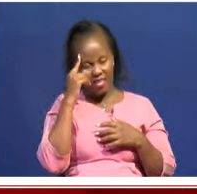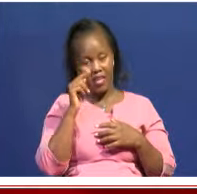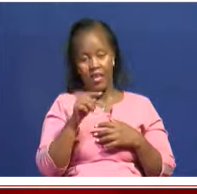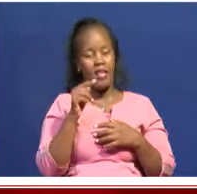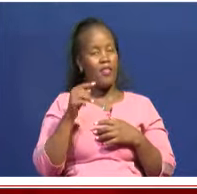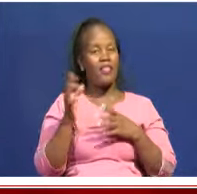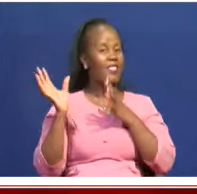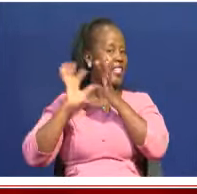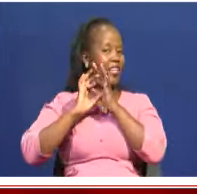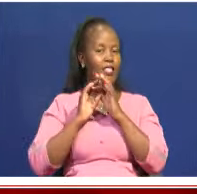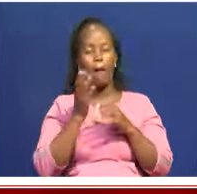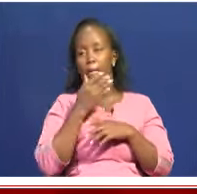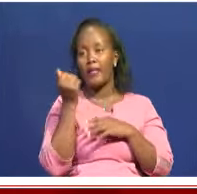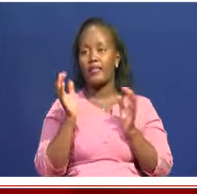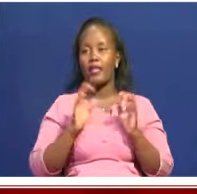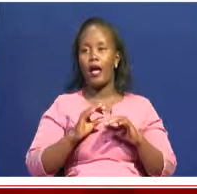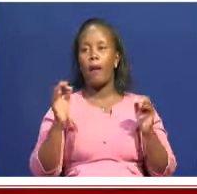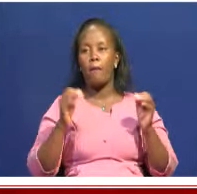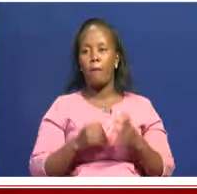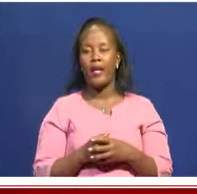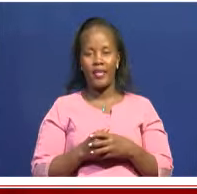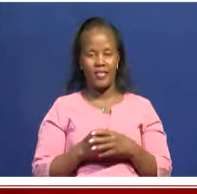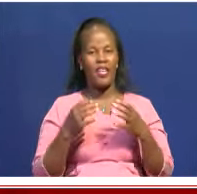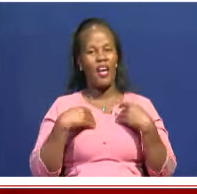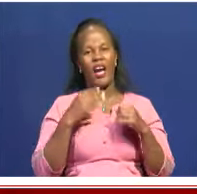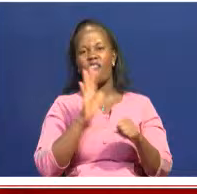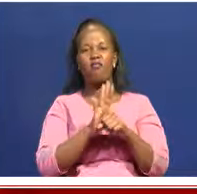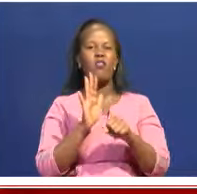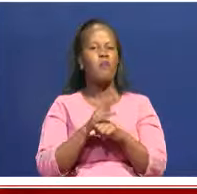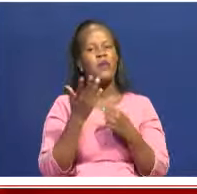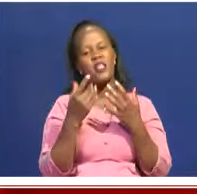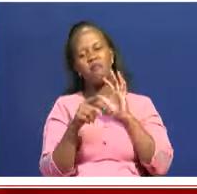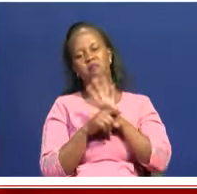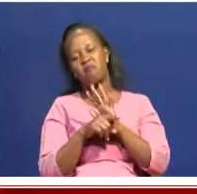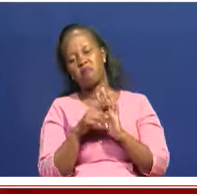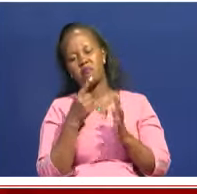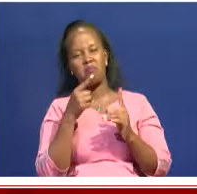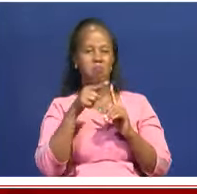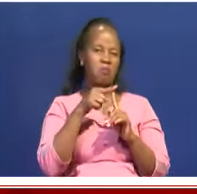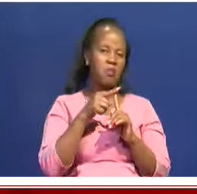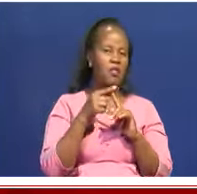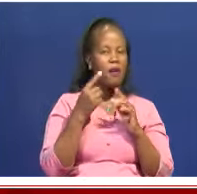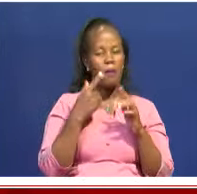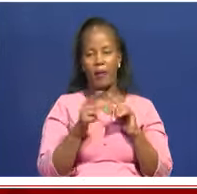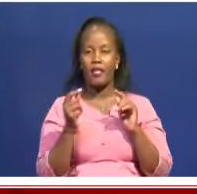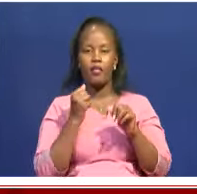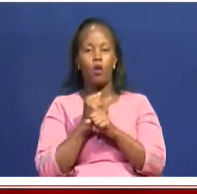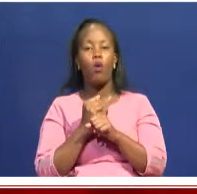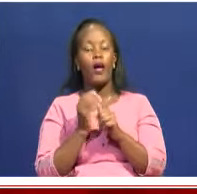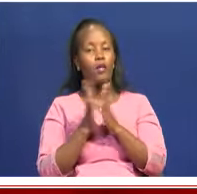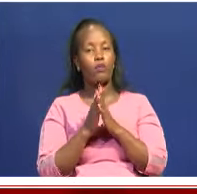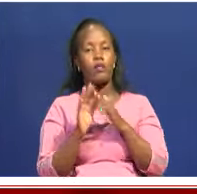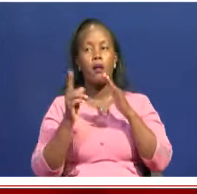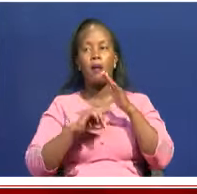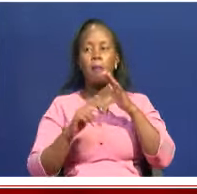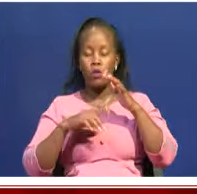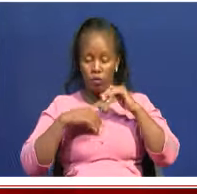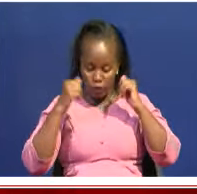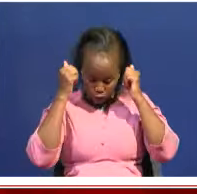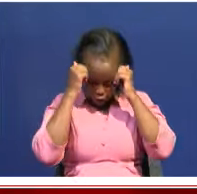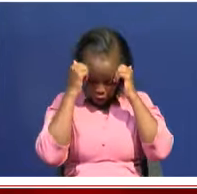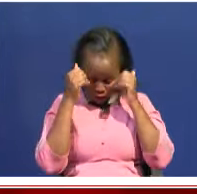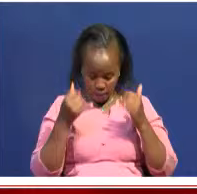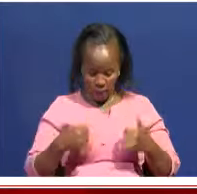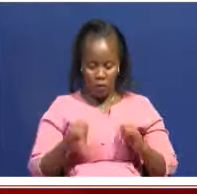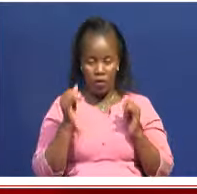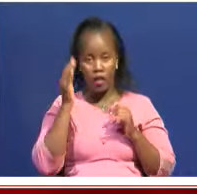is not cool. So those are kind of ups and downs that we have in the country. But at the same time, we're working with the Ministry of Education to see how we